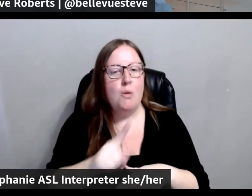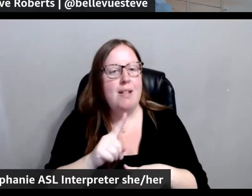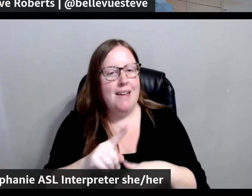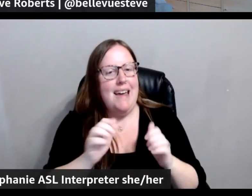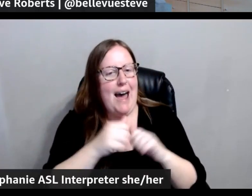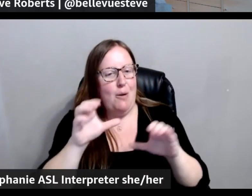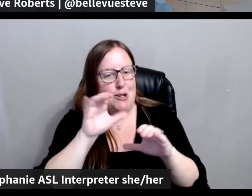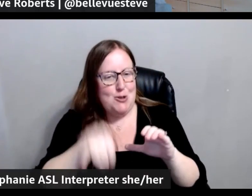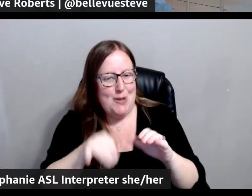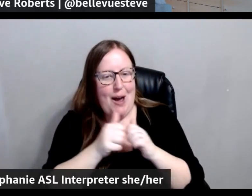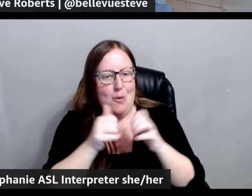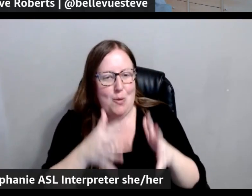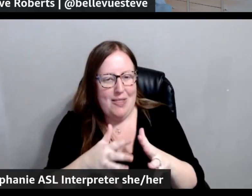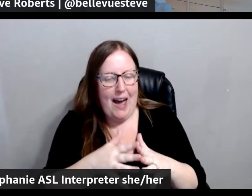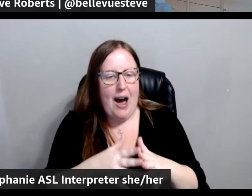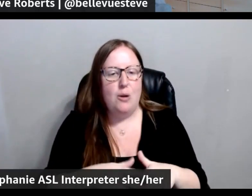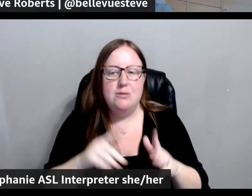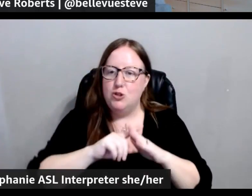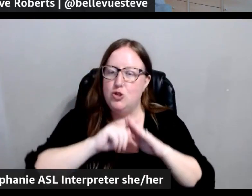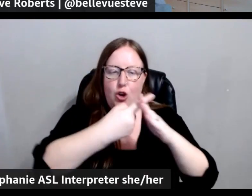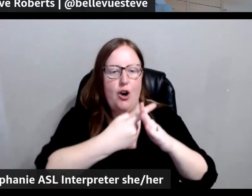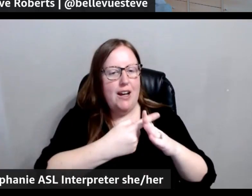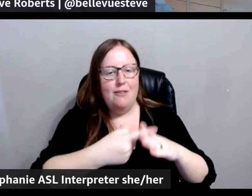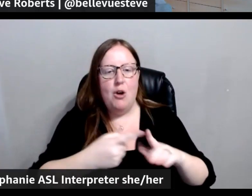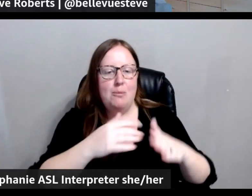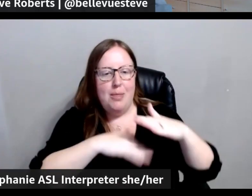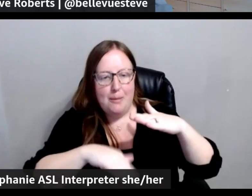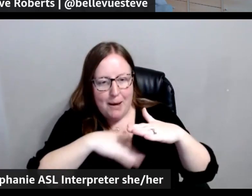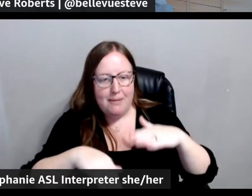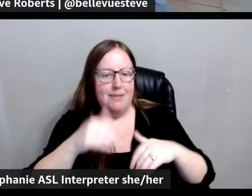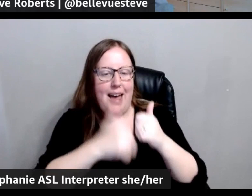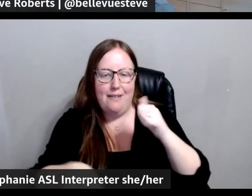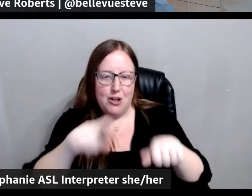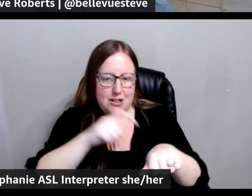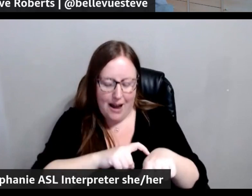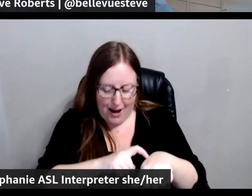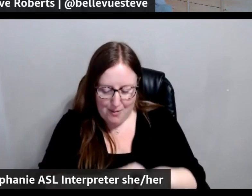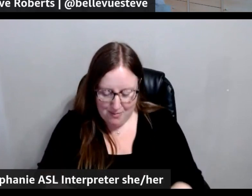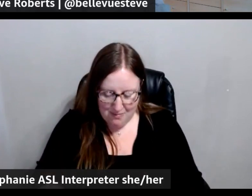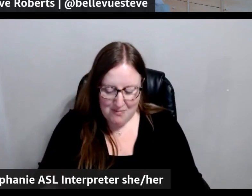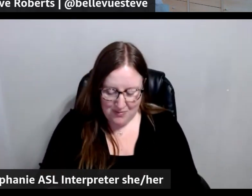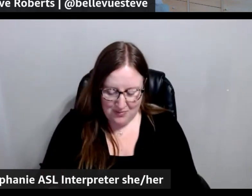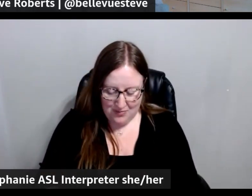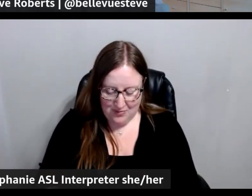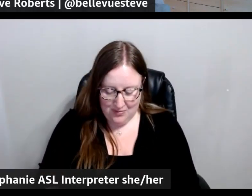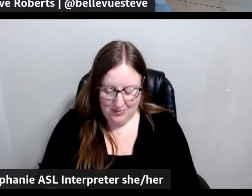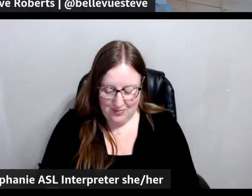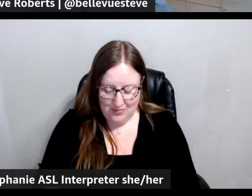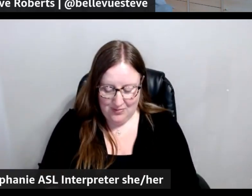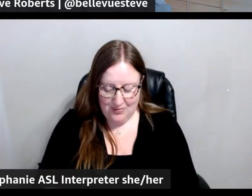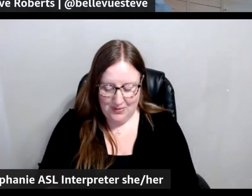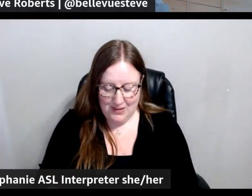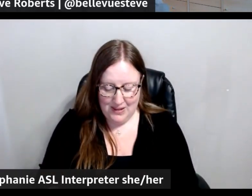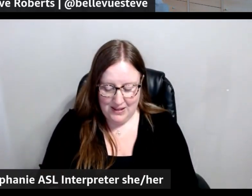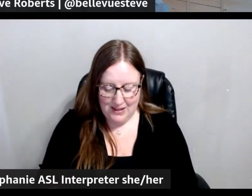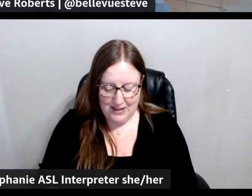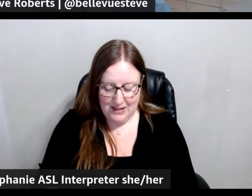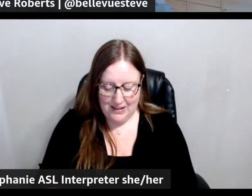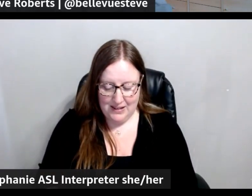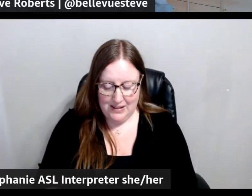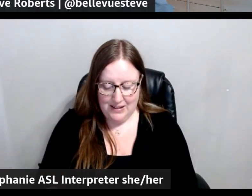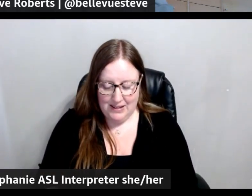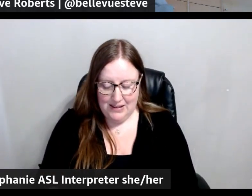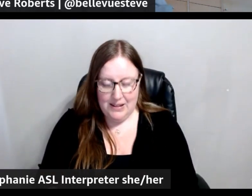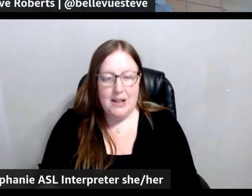do that without having to start from scratch every single time. Yeah. And there's a couple of questions in the chat, but before we get to those,